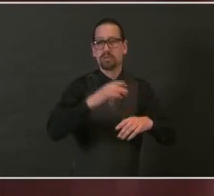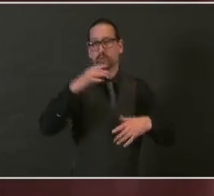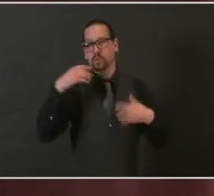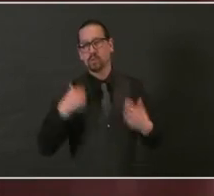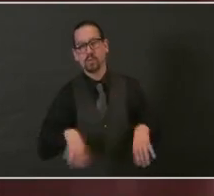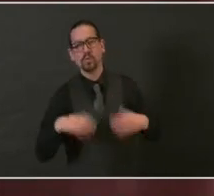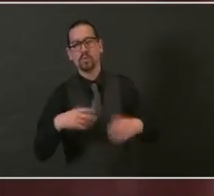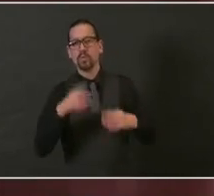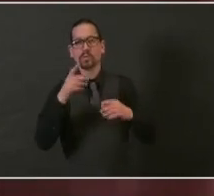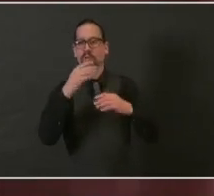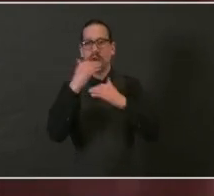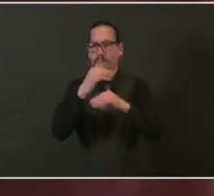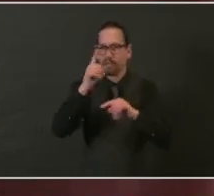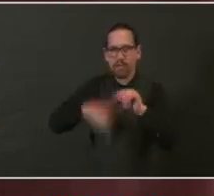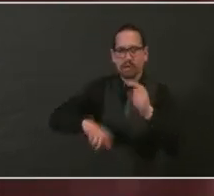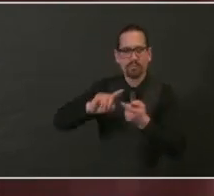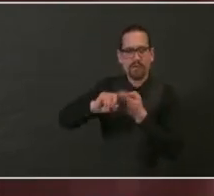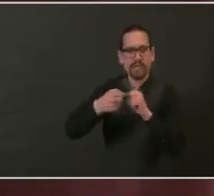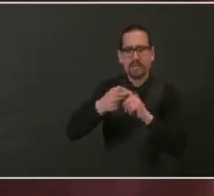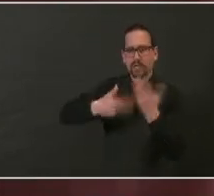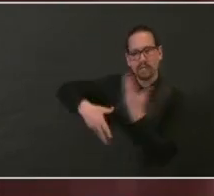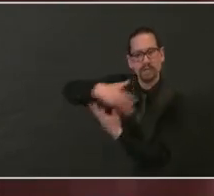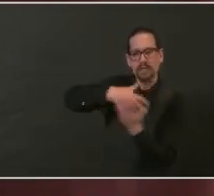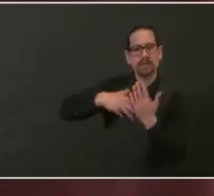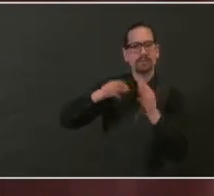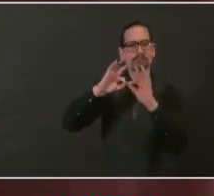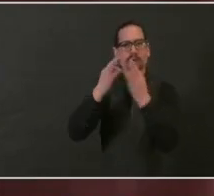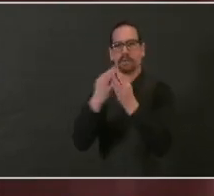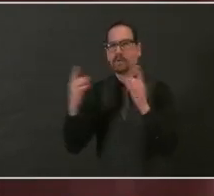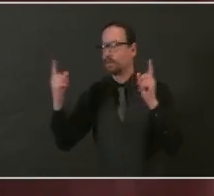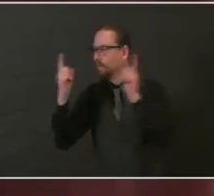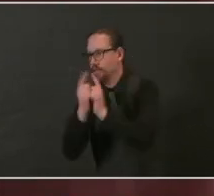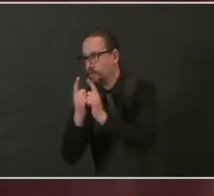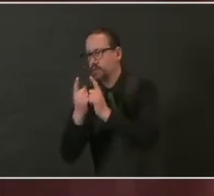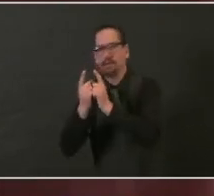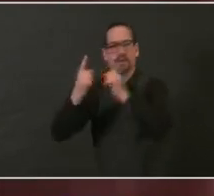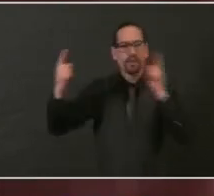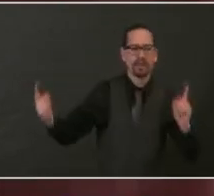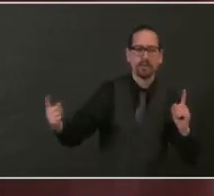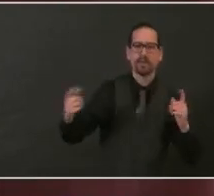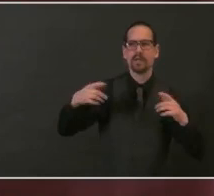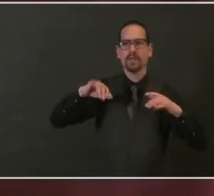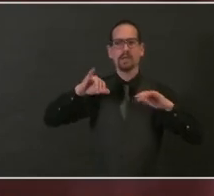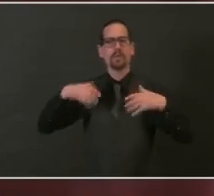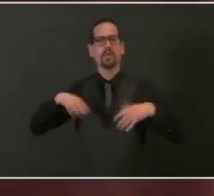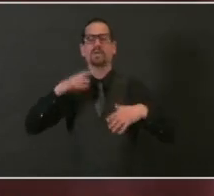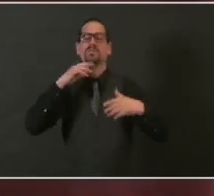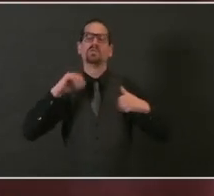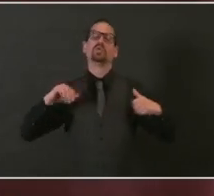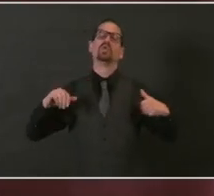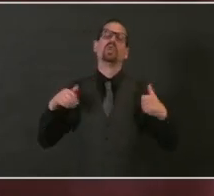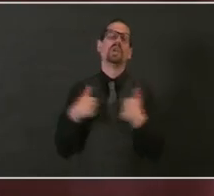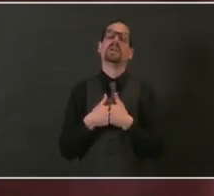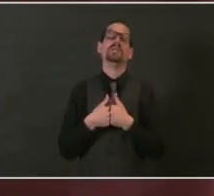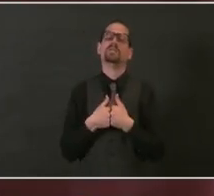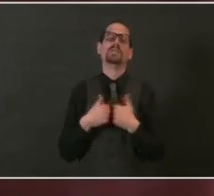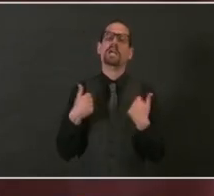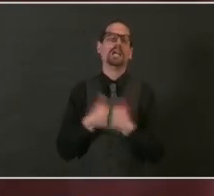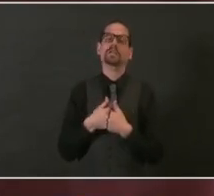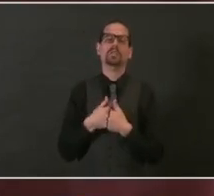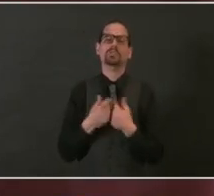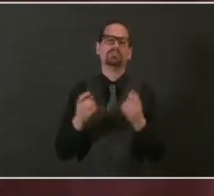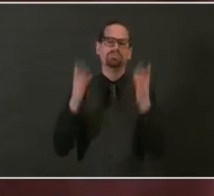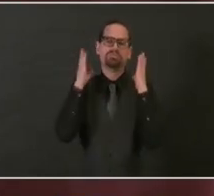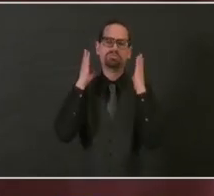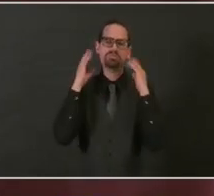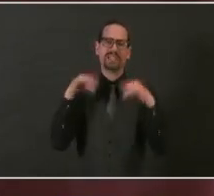so many challenges. This was the most difficult year for many of us. But we have also a